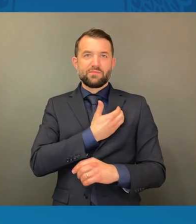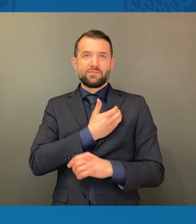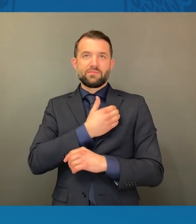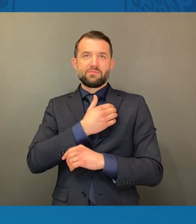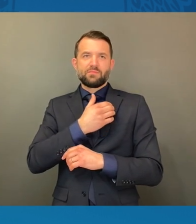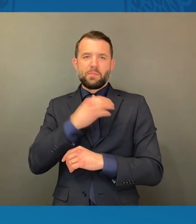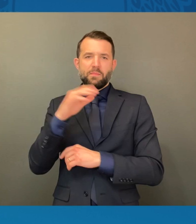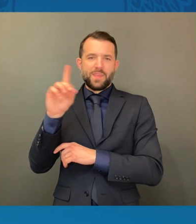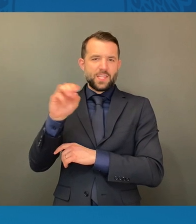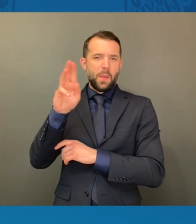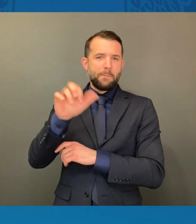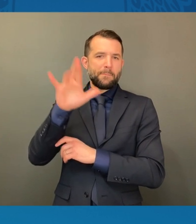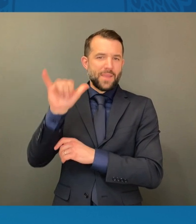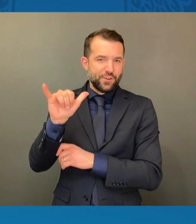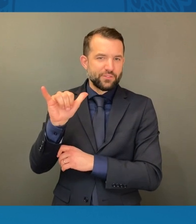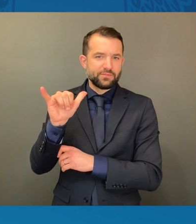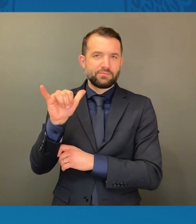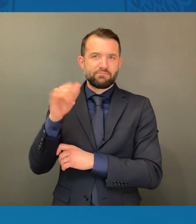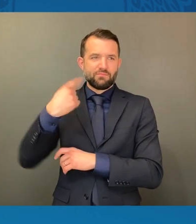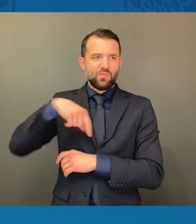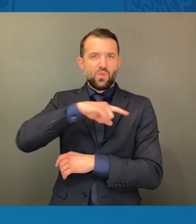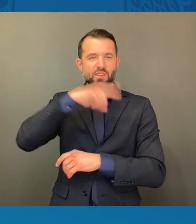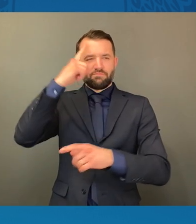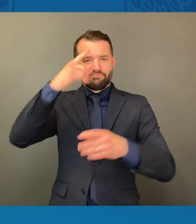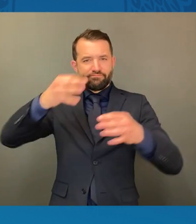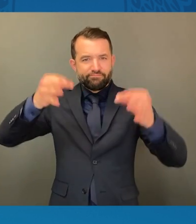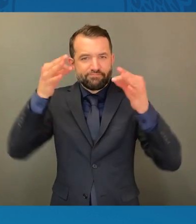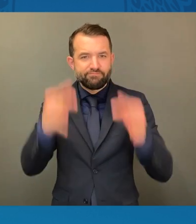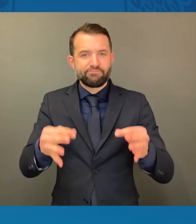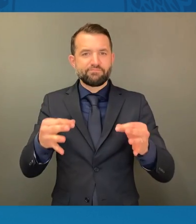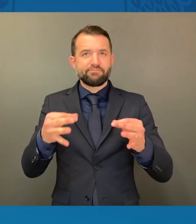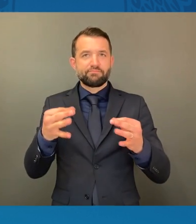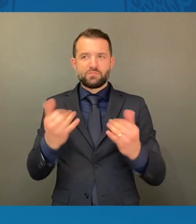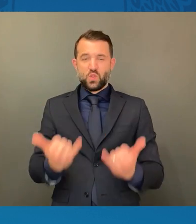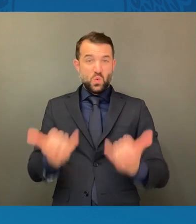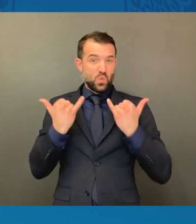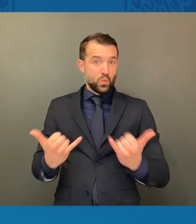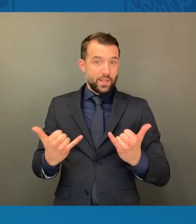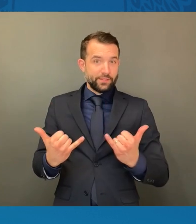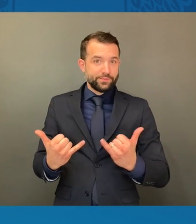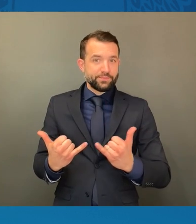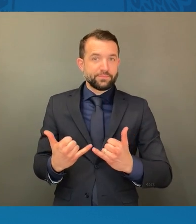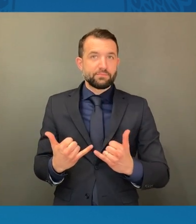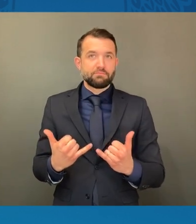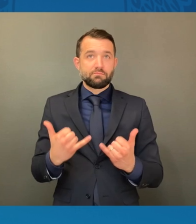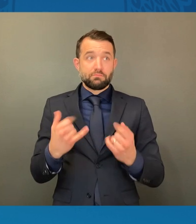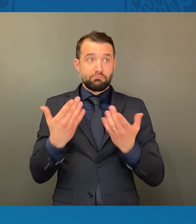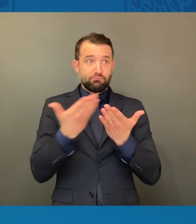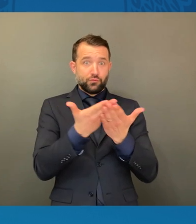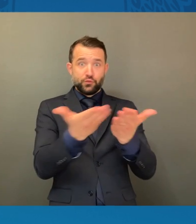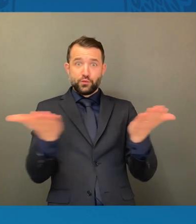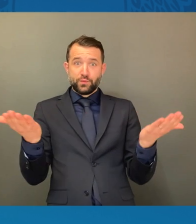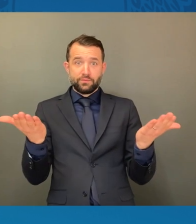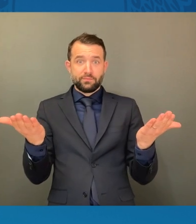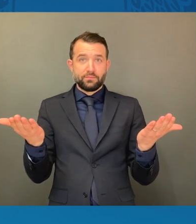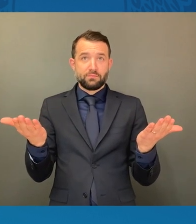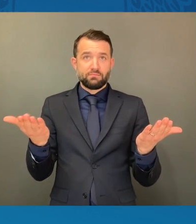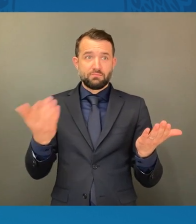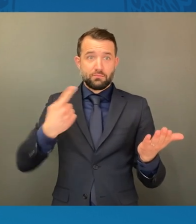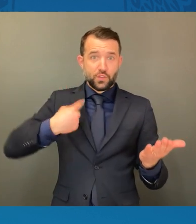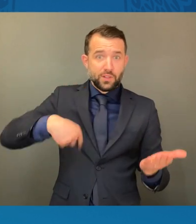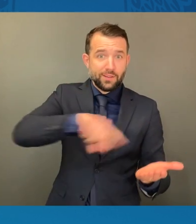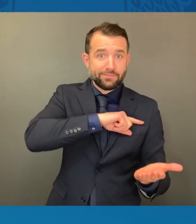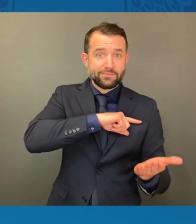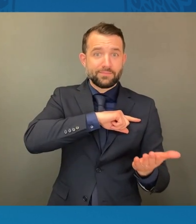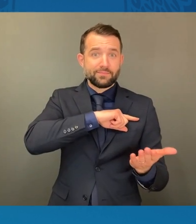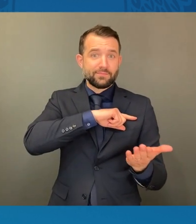being decided now by you, by us, by the people.